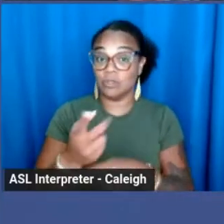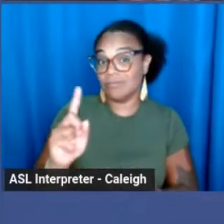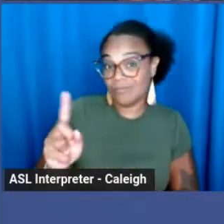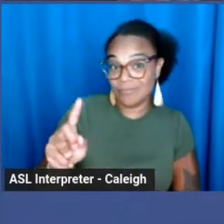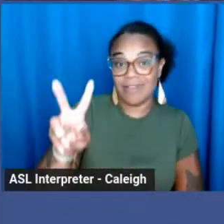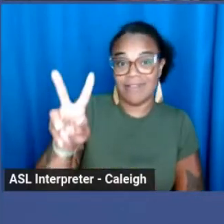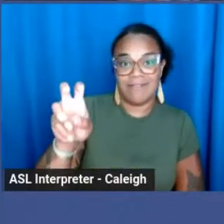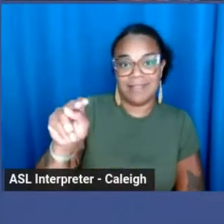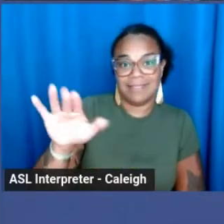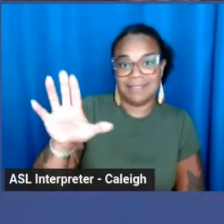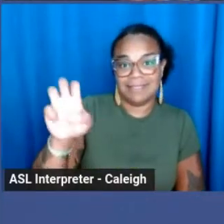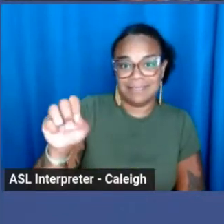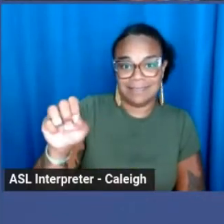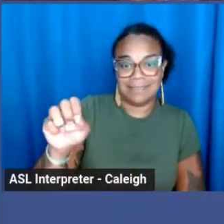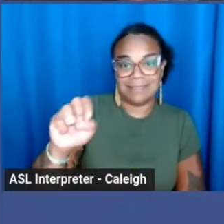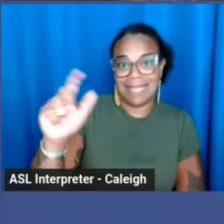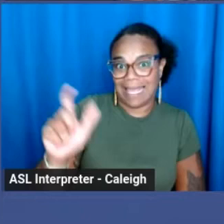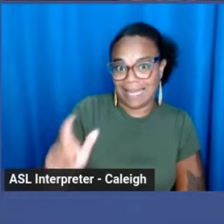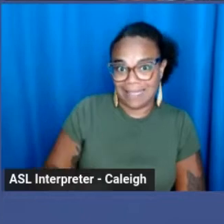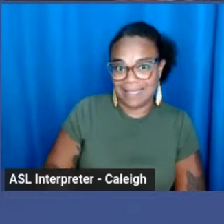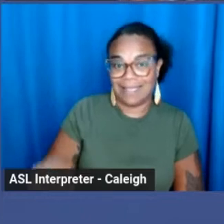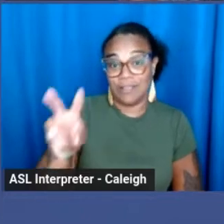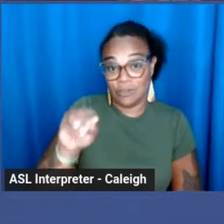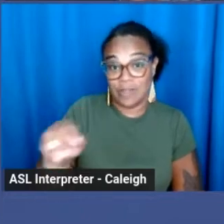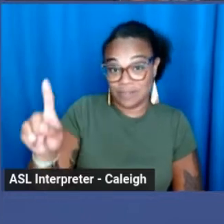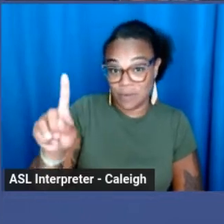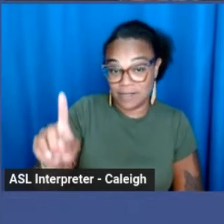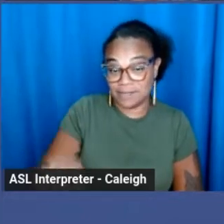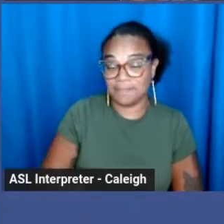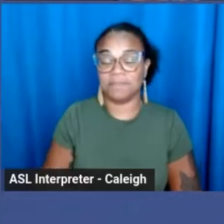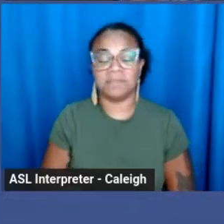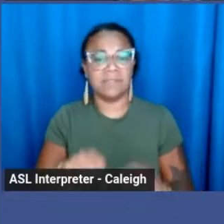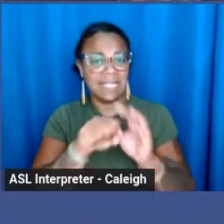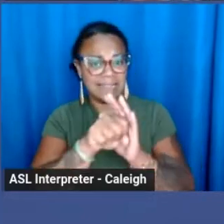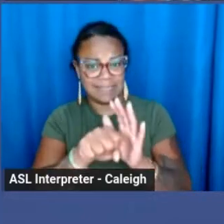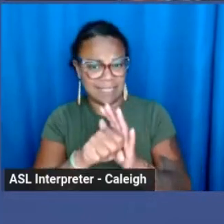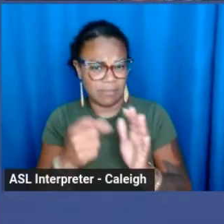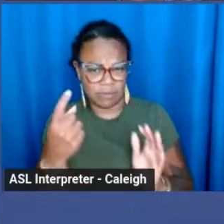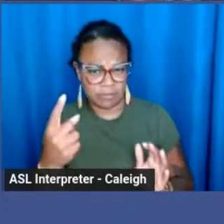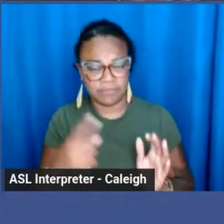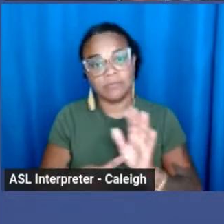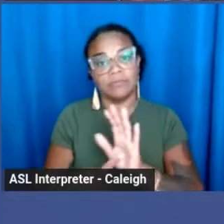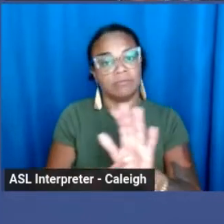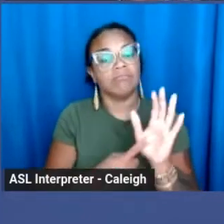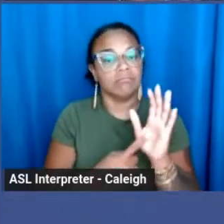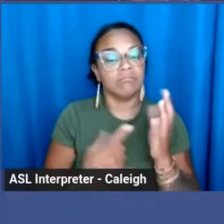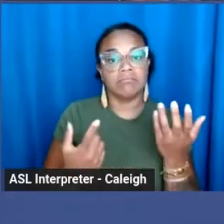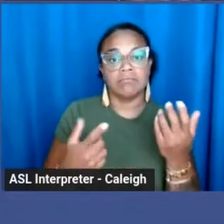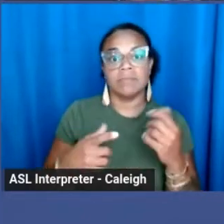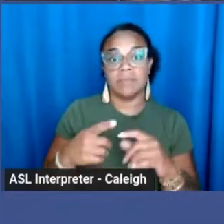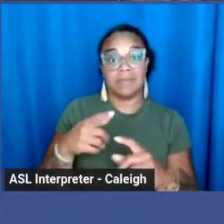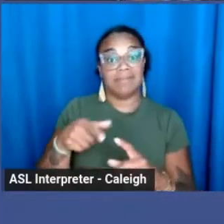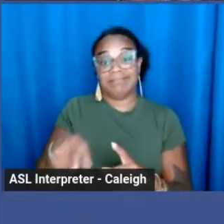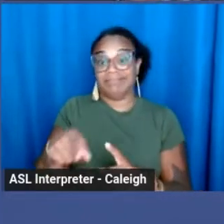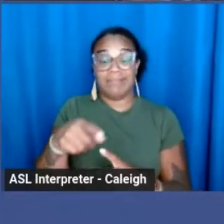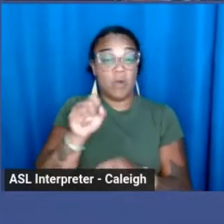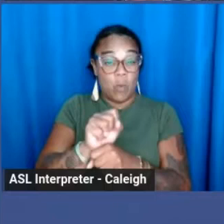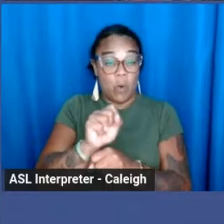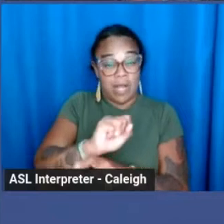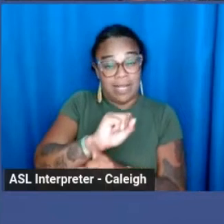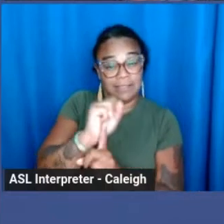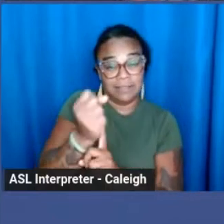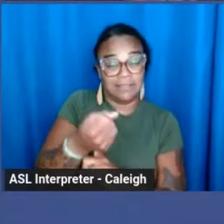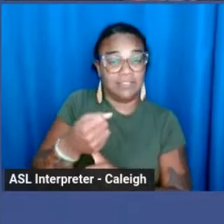2001. The symbol perpetuates inhumane work conditions and humane rights